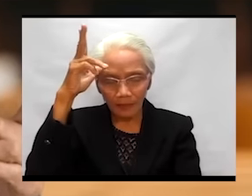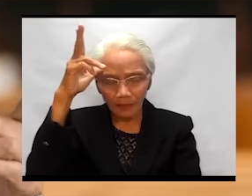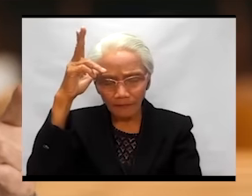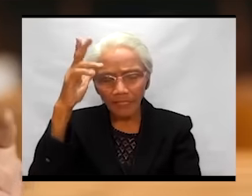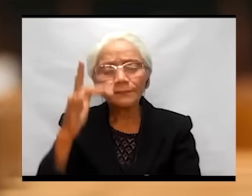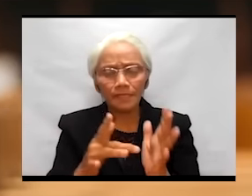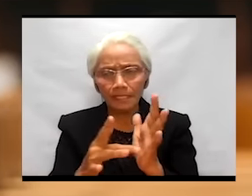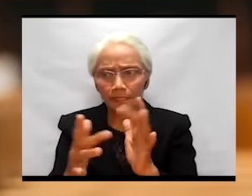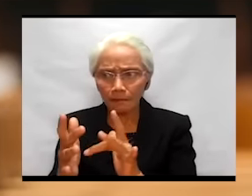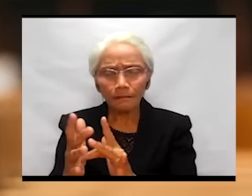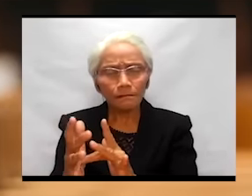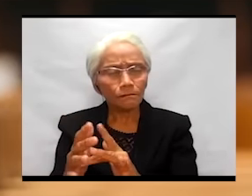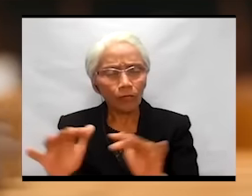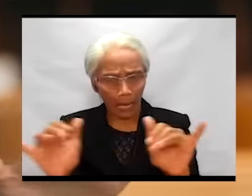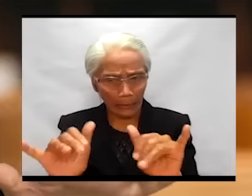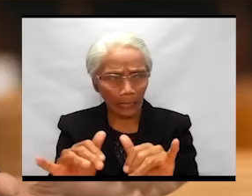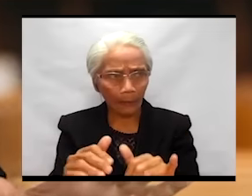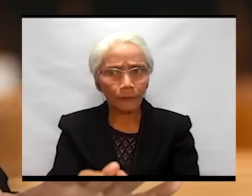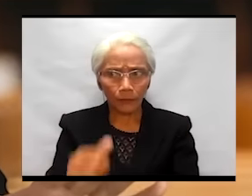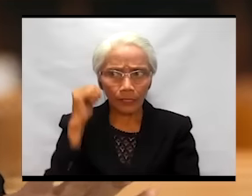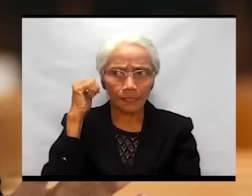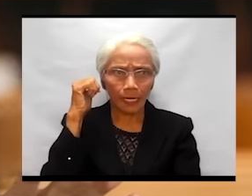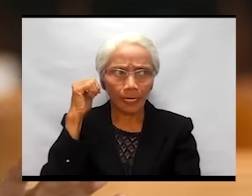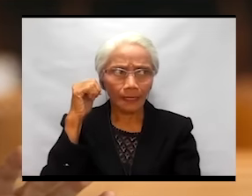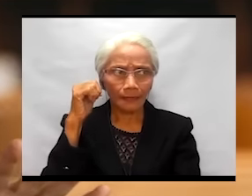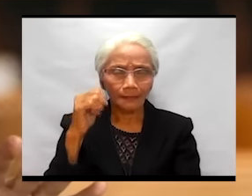of the devil, Jesus also rejected